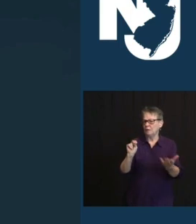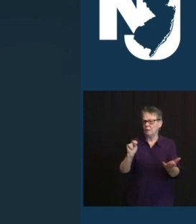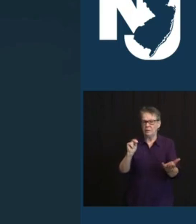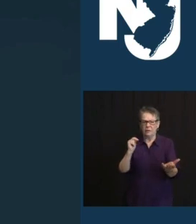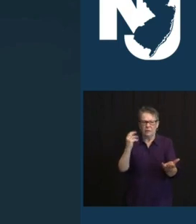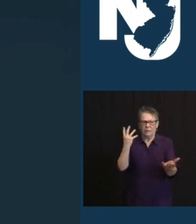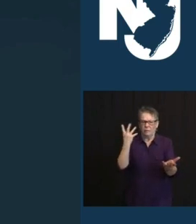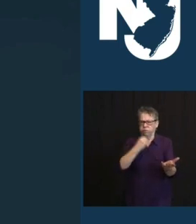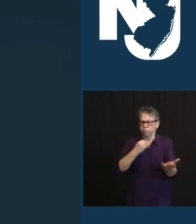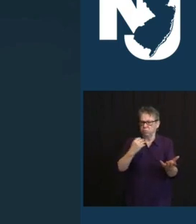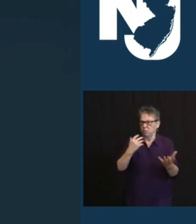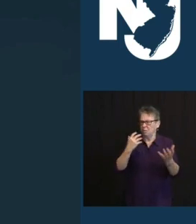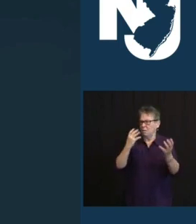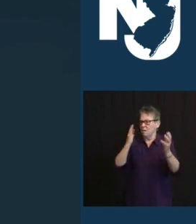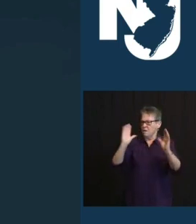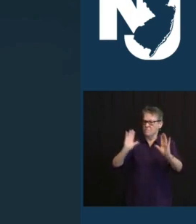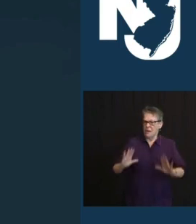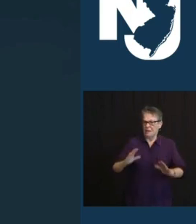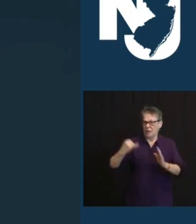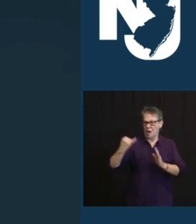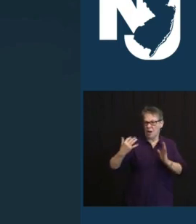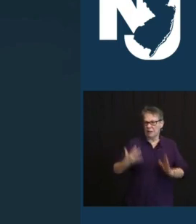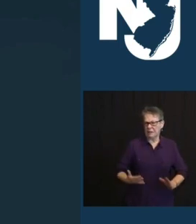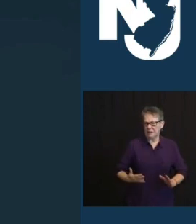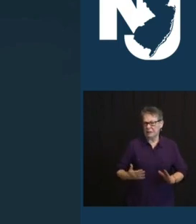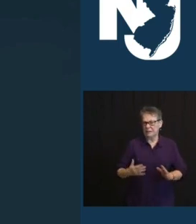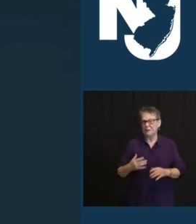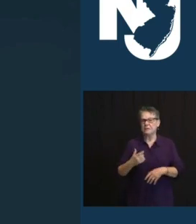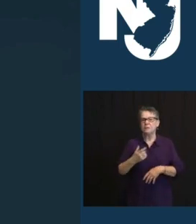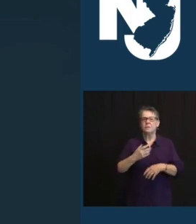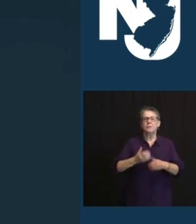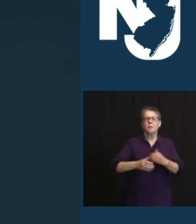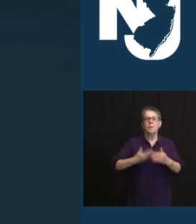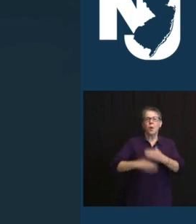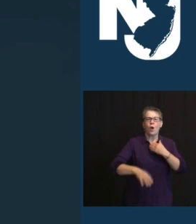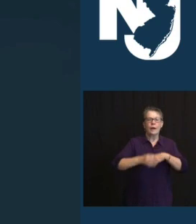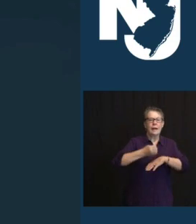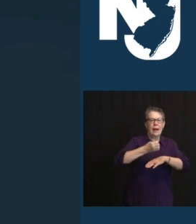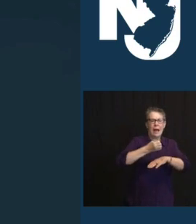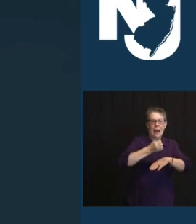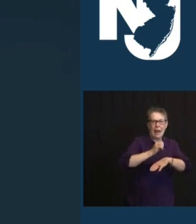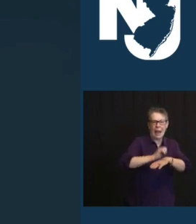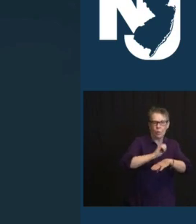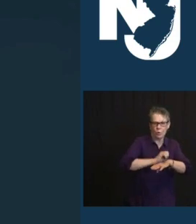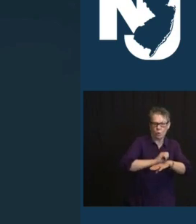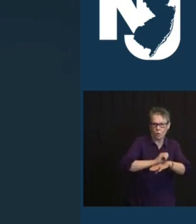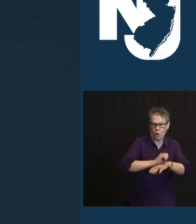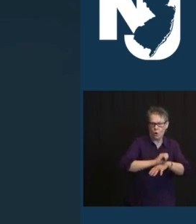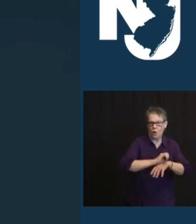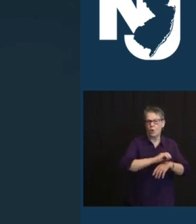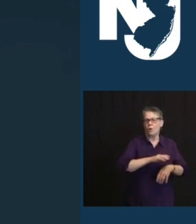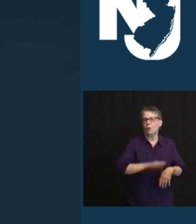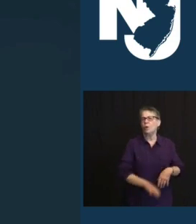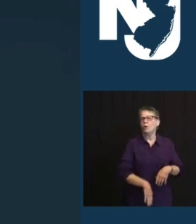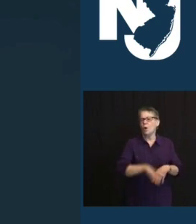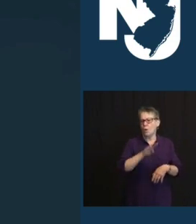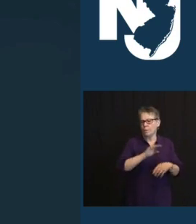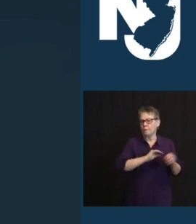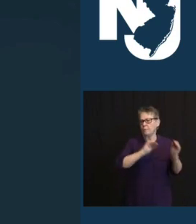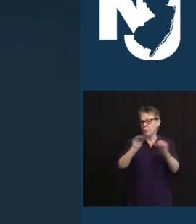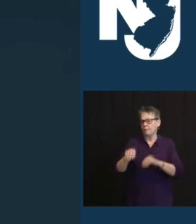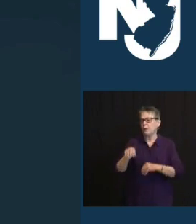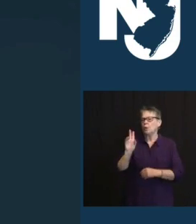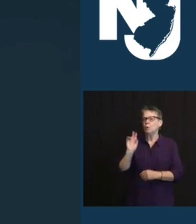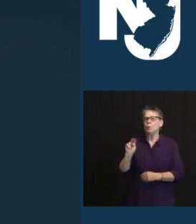WOW. A NATIVE OF ECUADOR, HUGO CAME WITH HIS FAMILY TO THE UNITED STATES AS A BOY AND WAS RAISED IN UNION CITY. FOR THE PAST 35